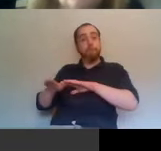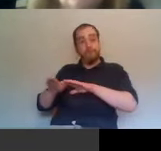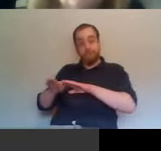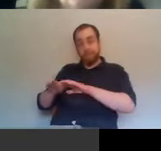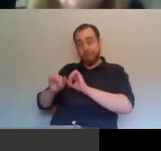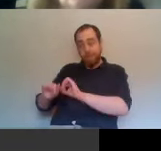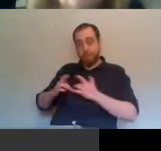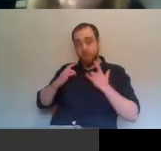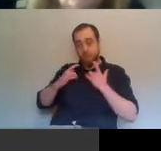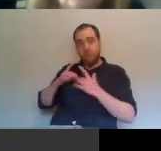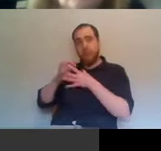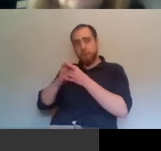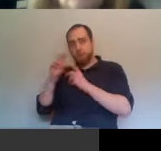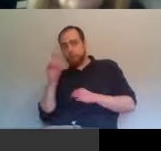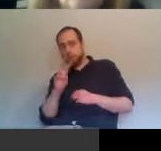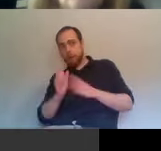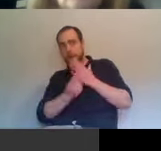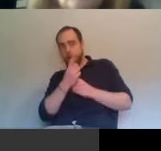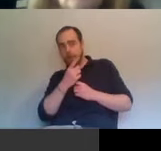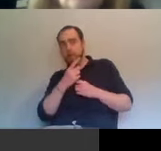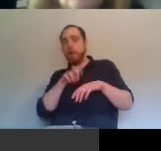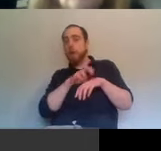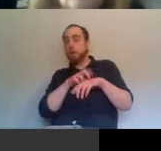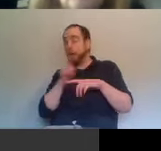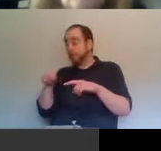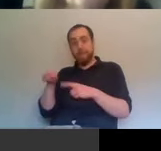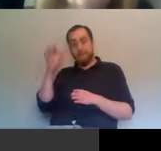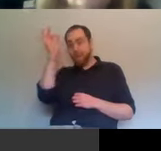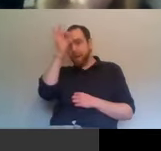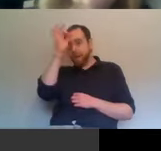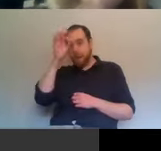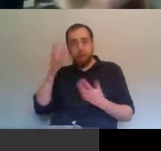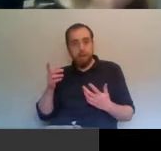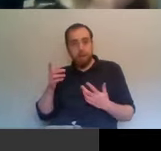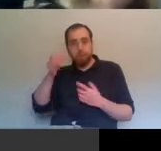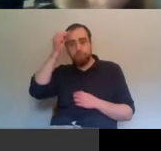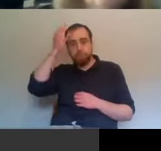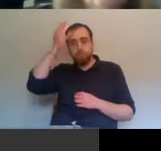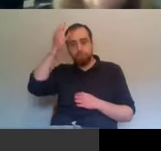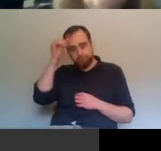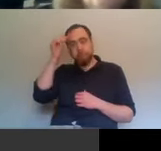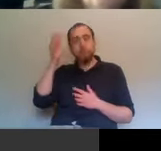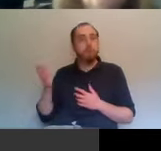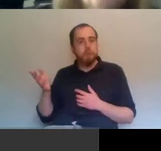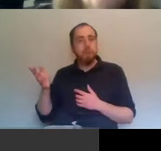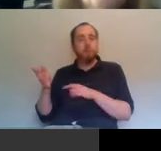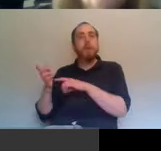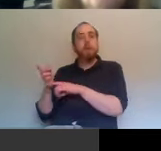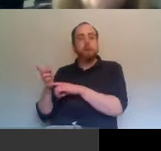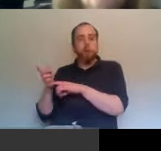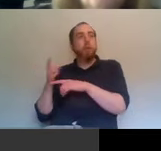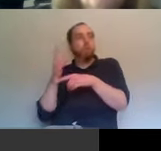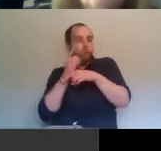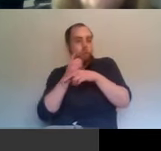1921 is, what is abysmal. The, the United, this was not just the partition of Ireland, or as Mary pointed out, the partition of